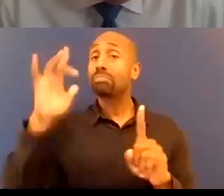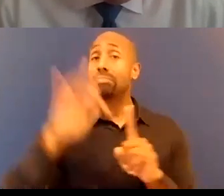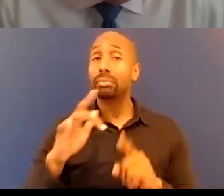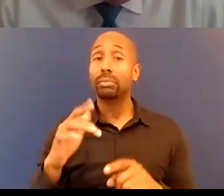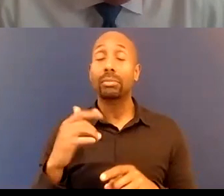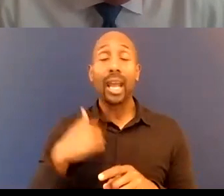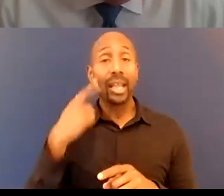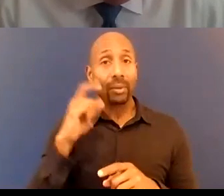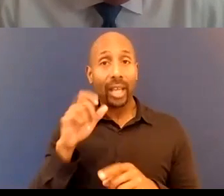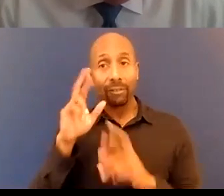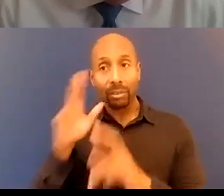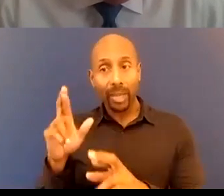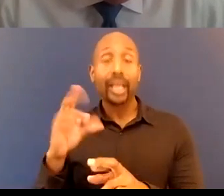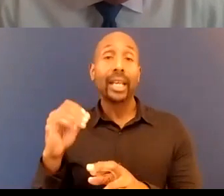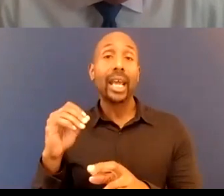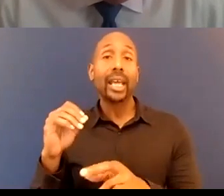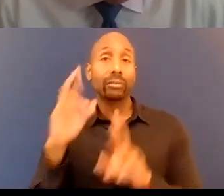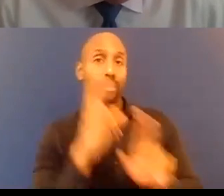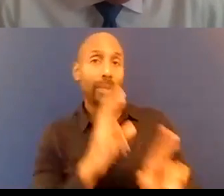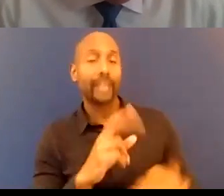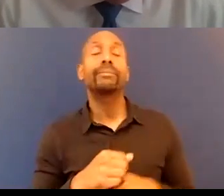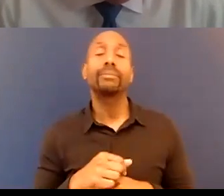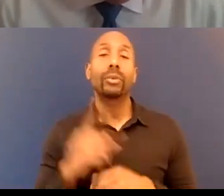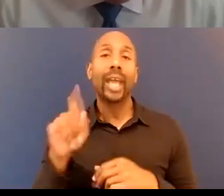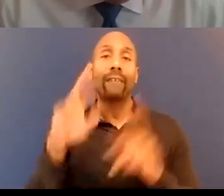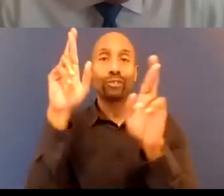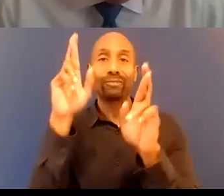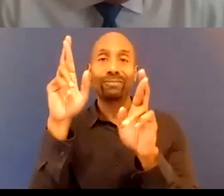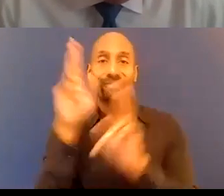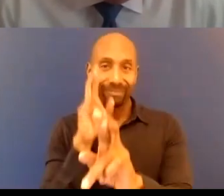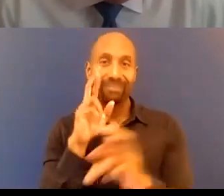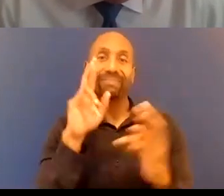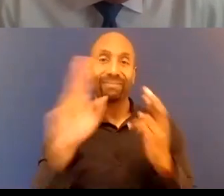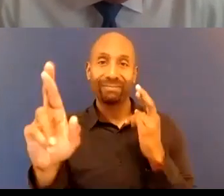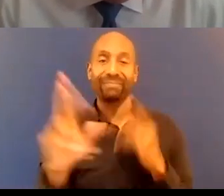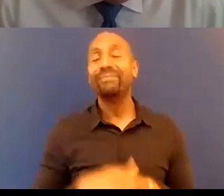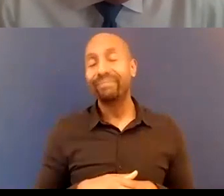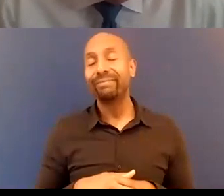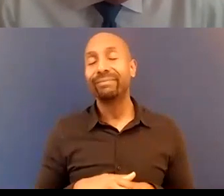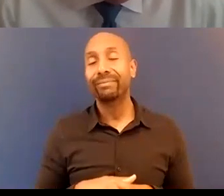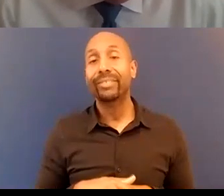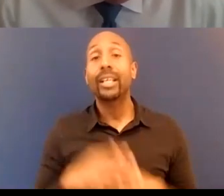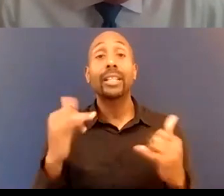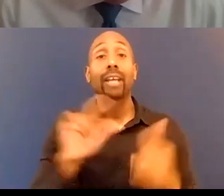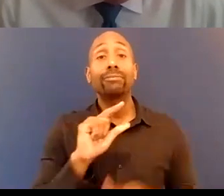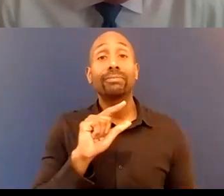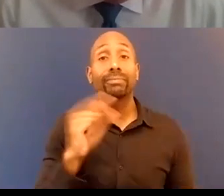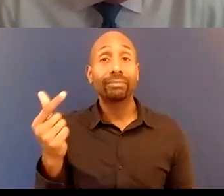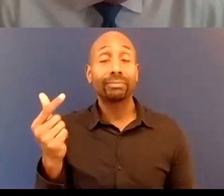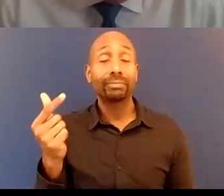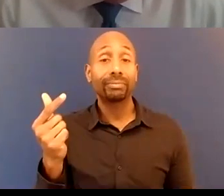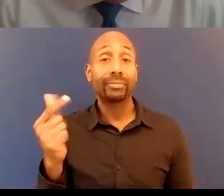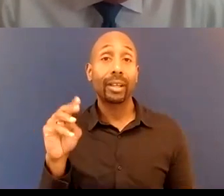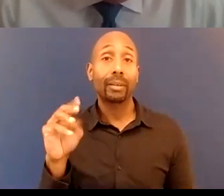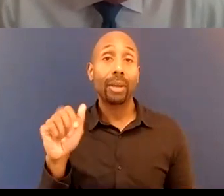respect everybody but at same time we have to respect the police officers that come into our neighborhoods too so with that i'll turn it over to marcia to go ahead and close